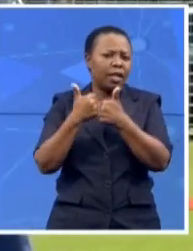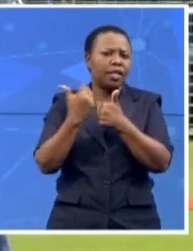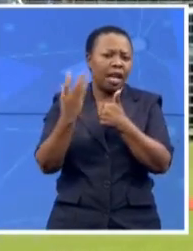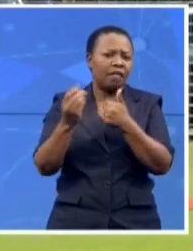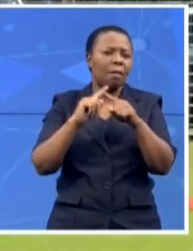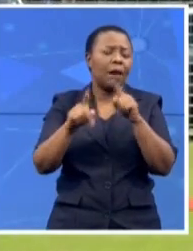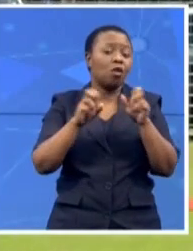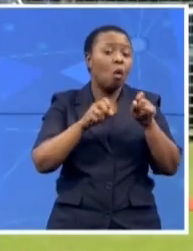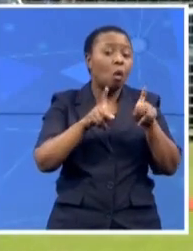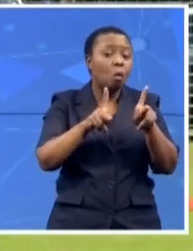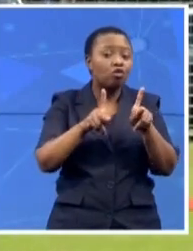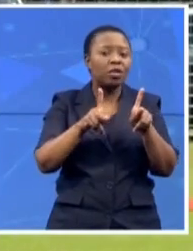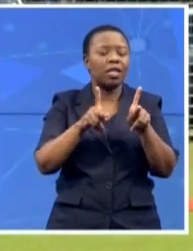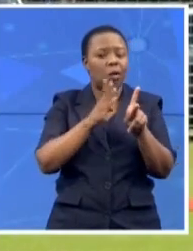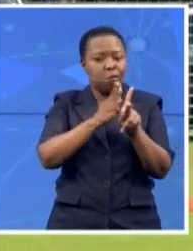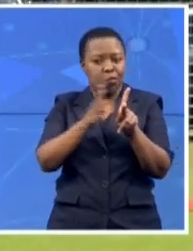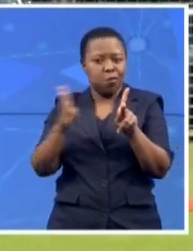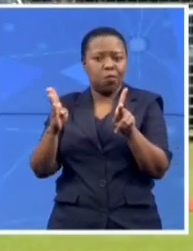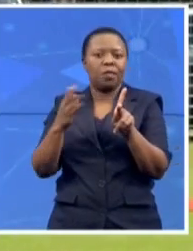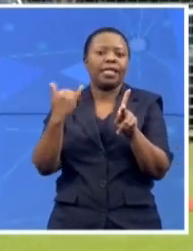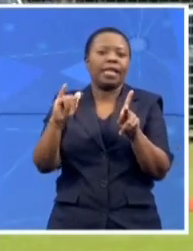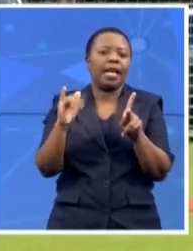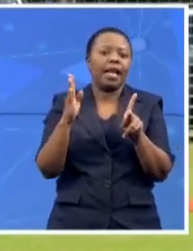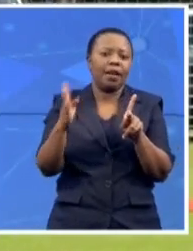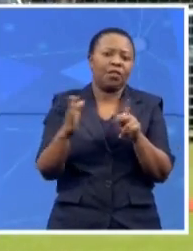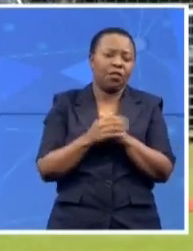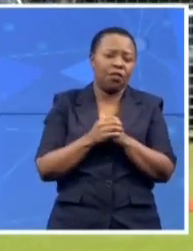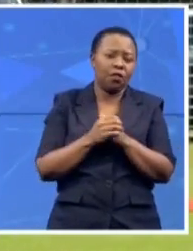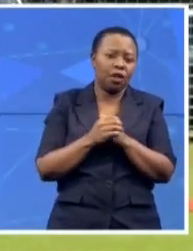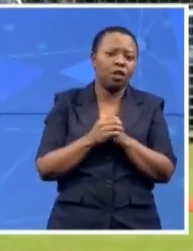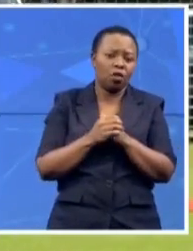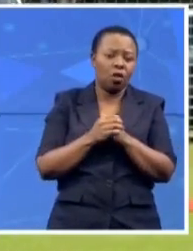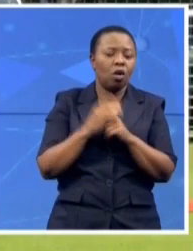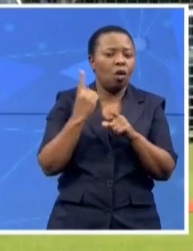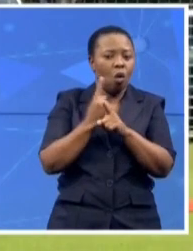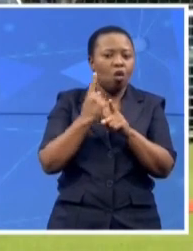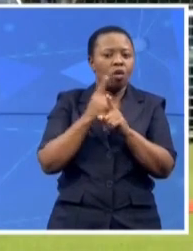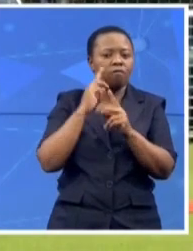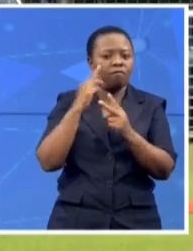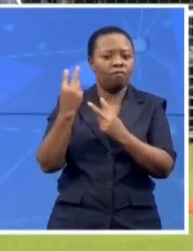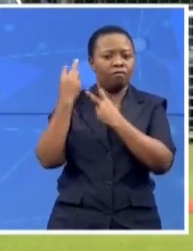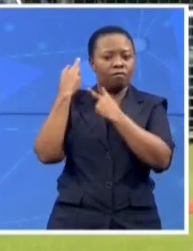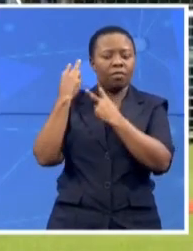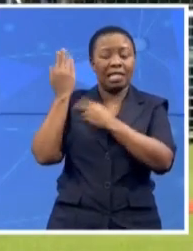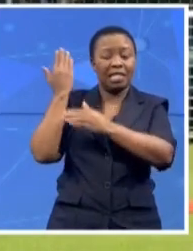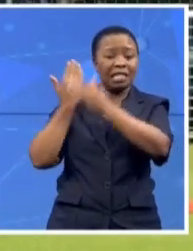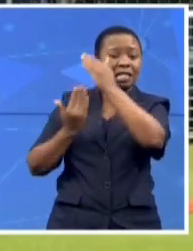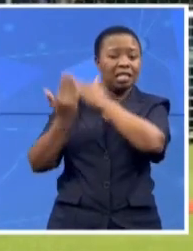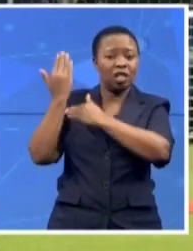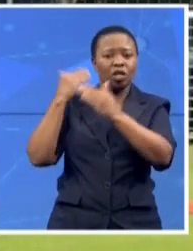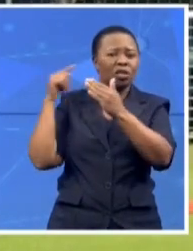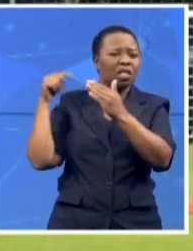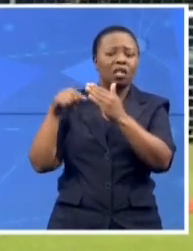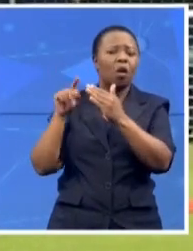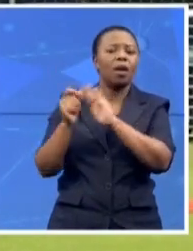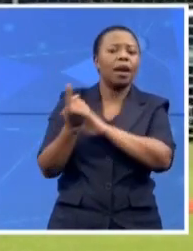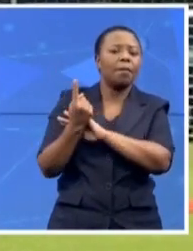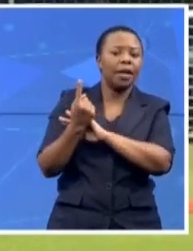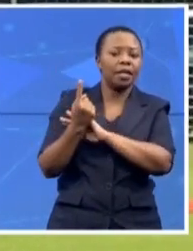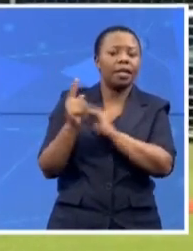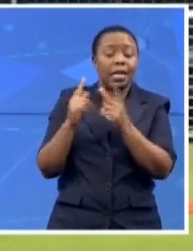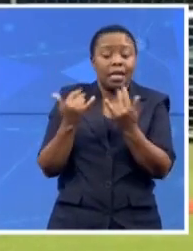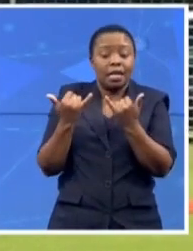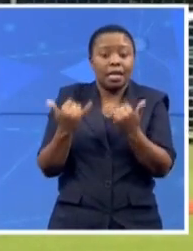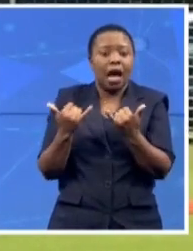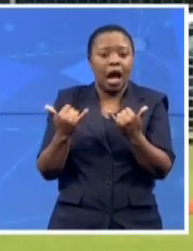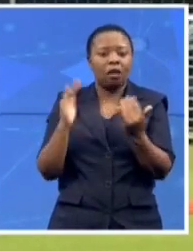important to always, you know, reflect on the history and the present as a country, as, you know, a lot